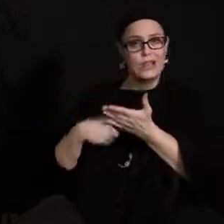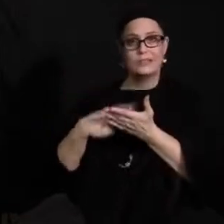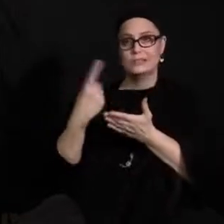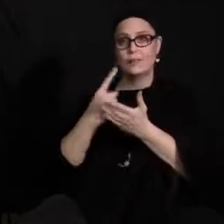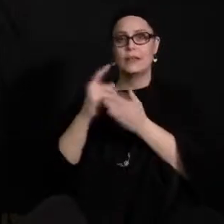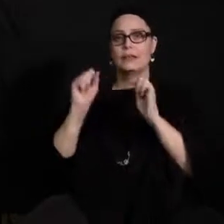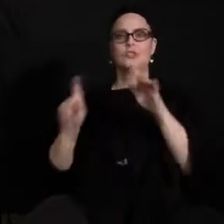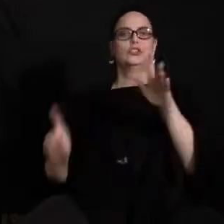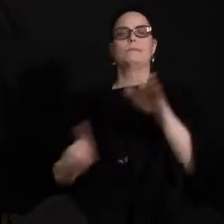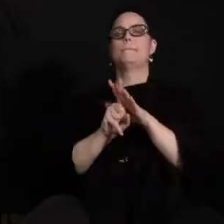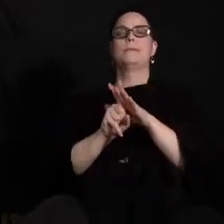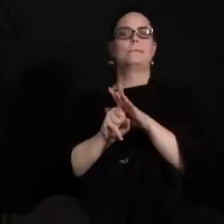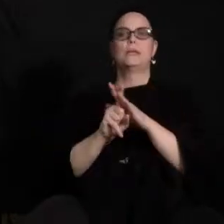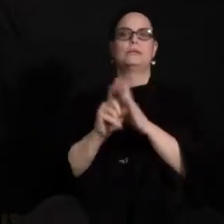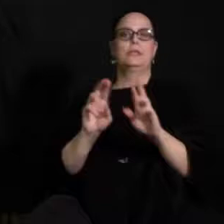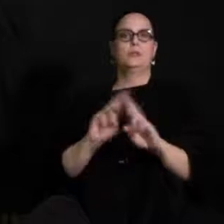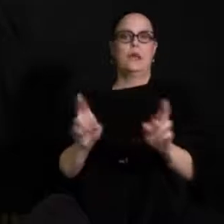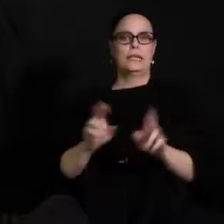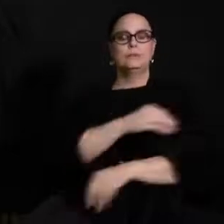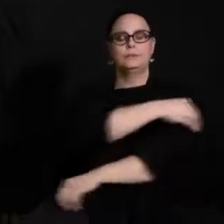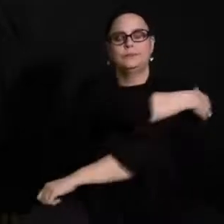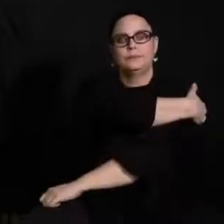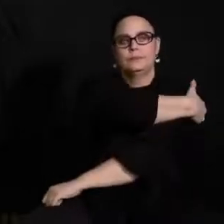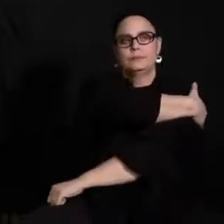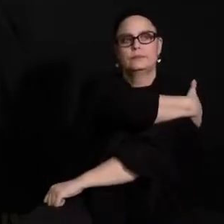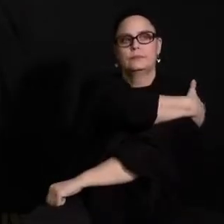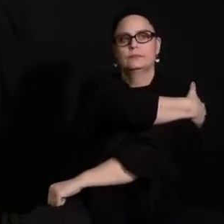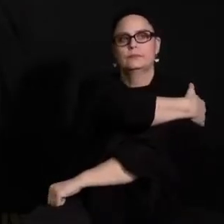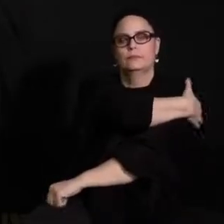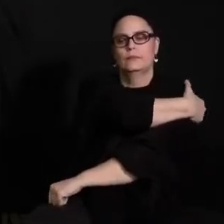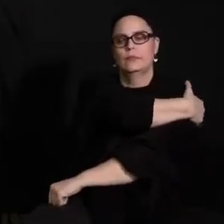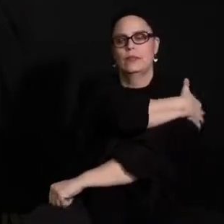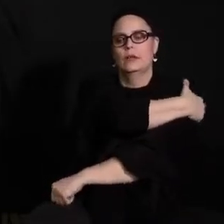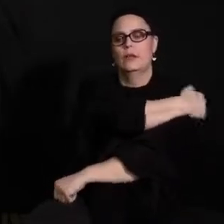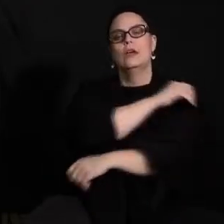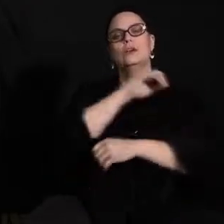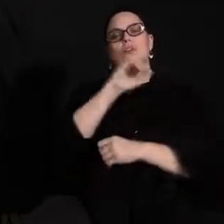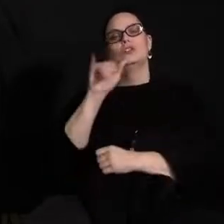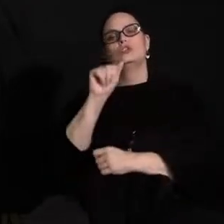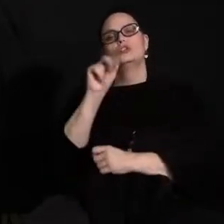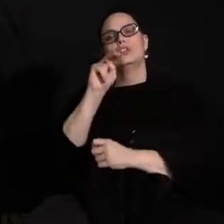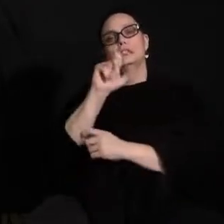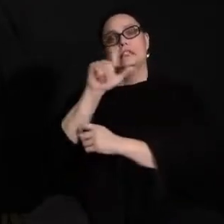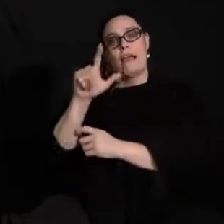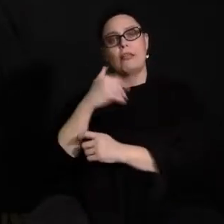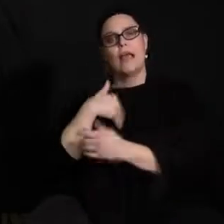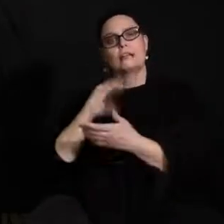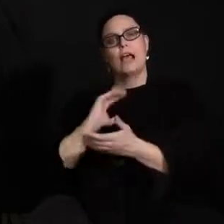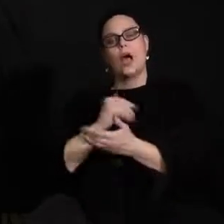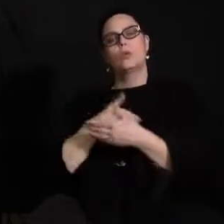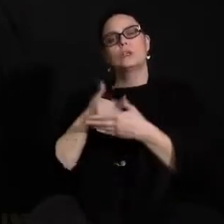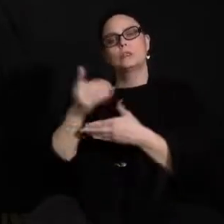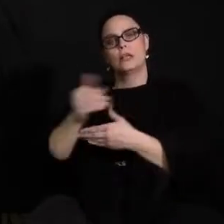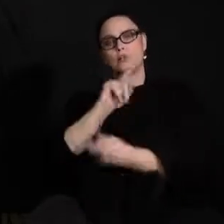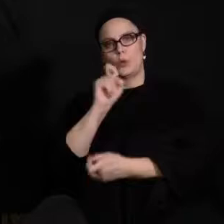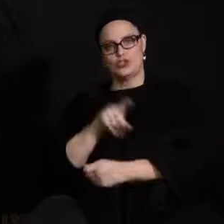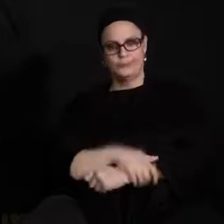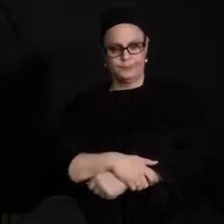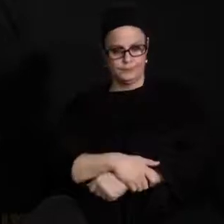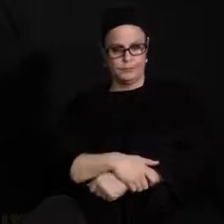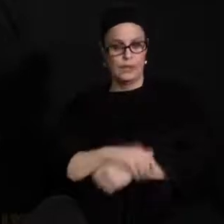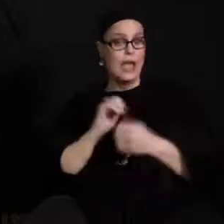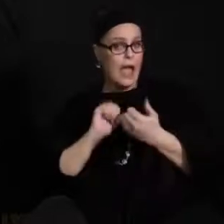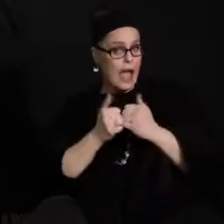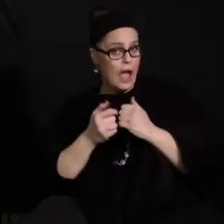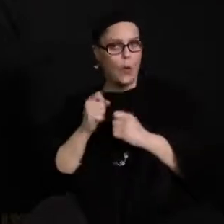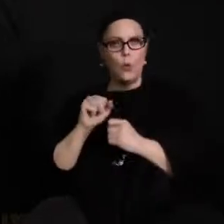Thank you. Next question from Janelle Bates, I think that's how you pronounce it. How, when, how